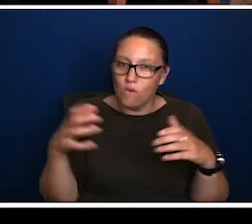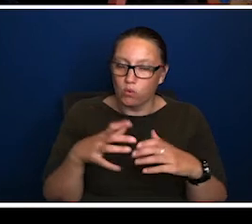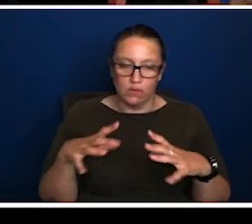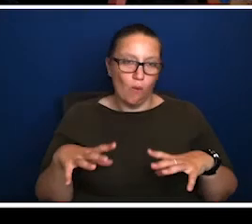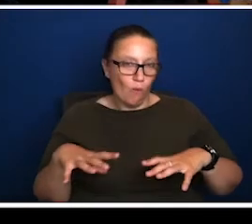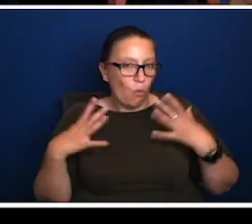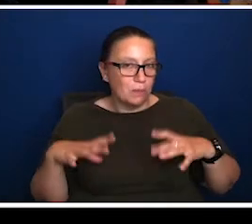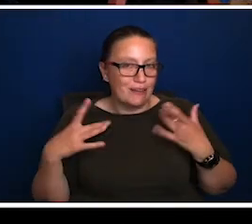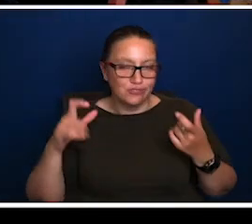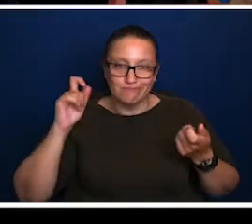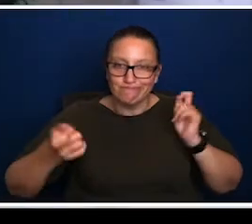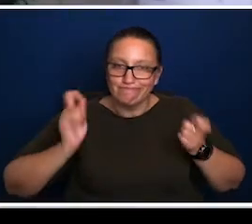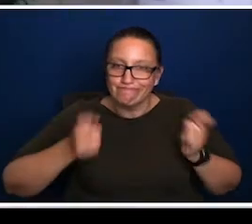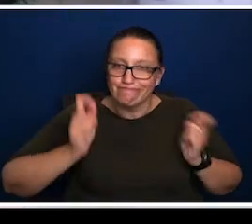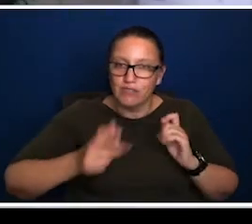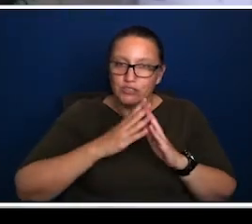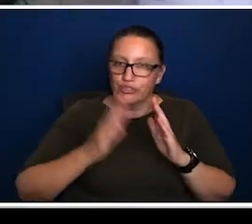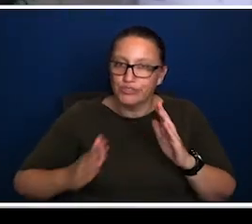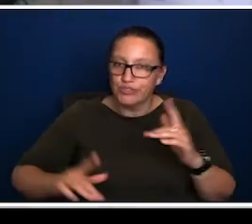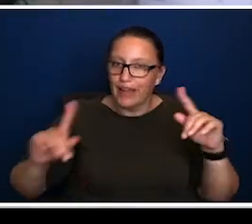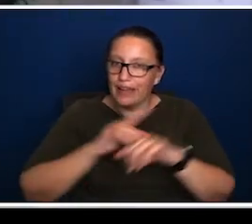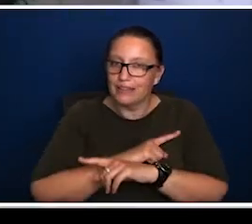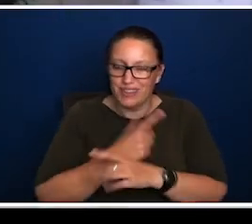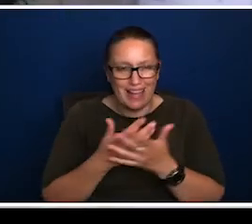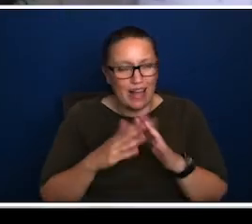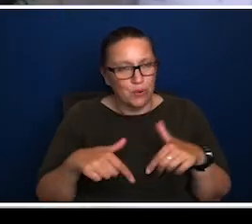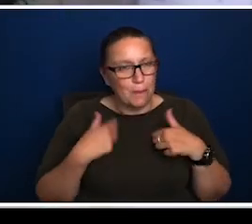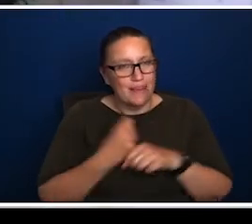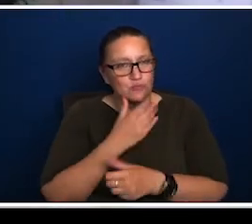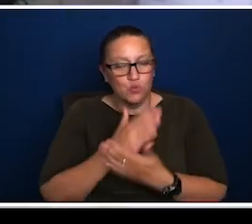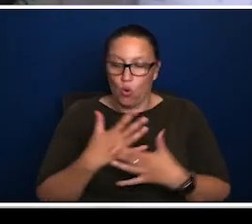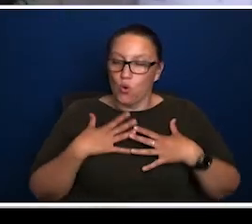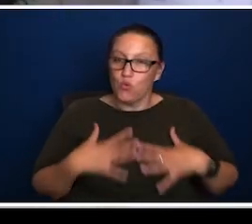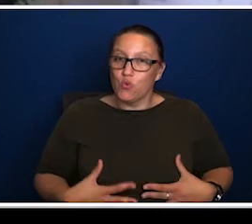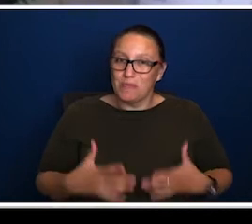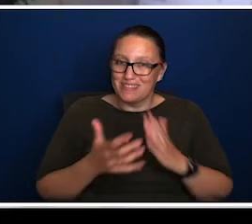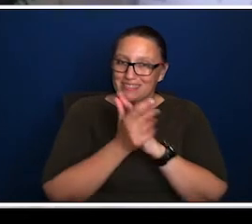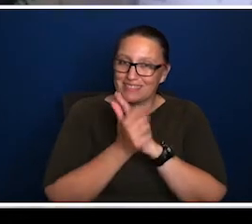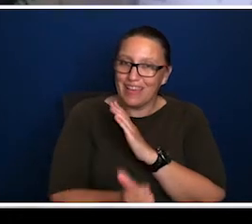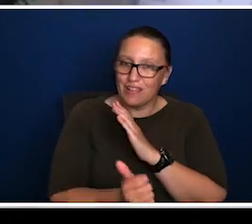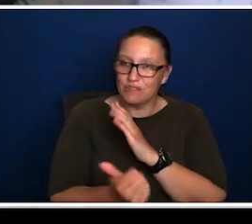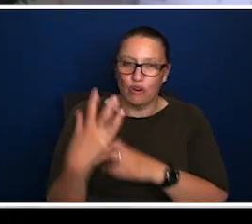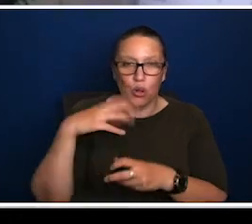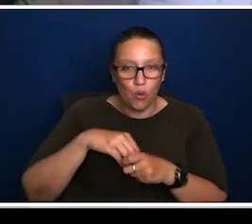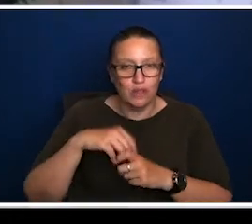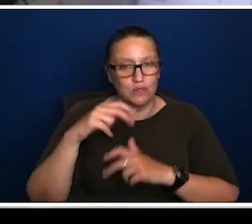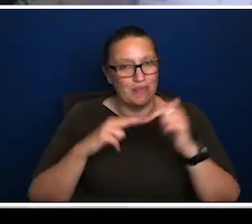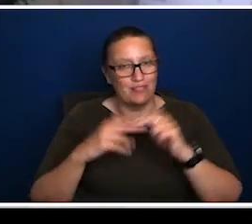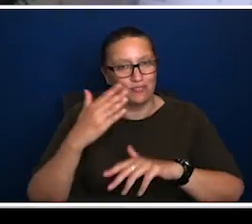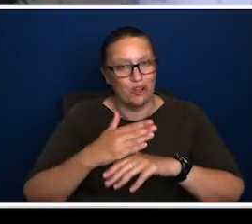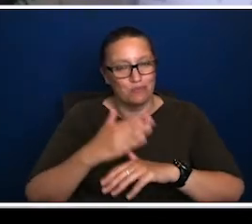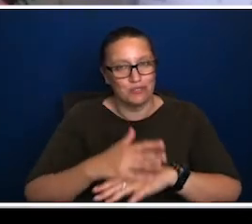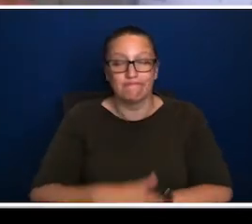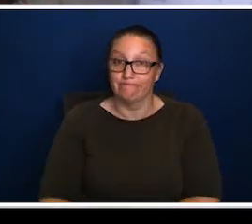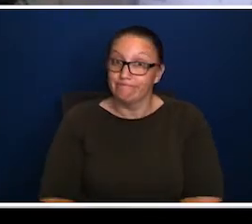imagine our future workforce, including issues of automation and rapid industry change, how can we ensure that human